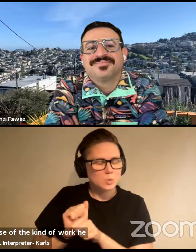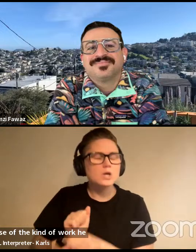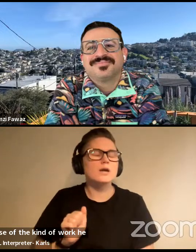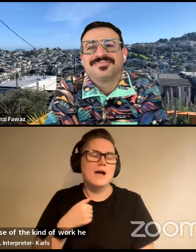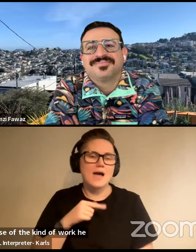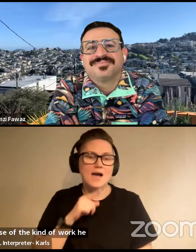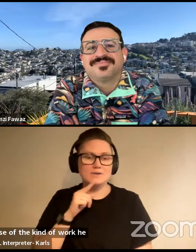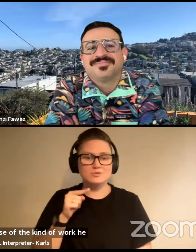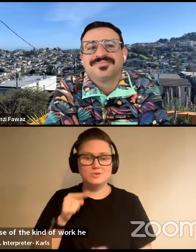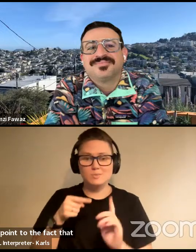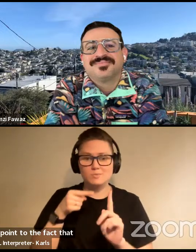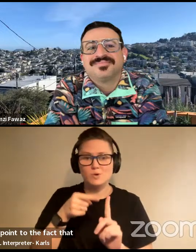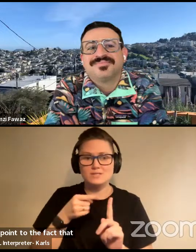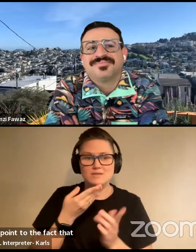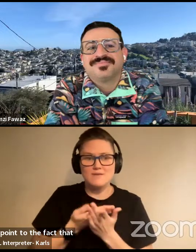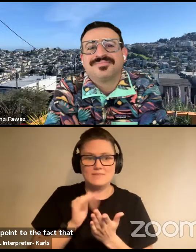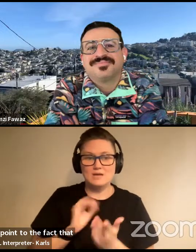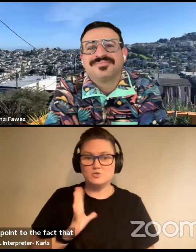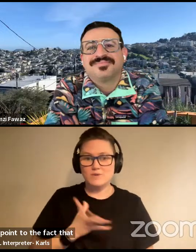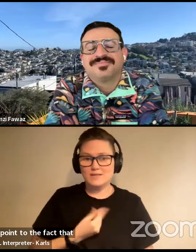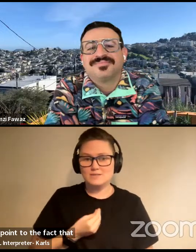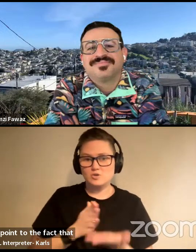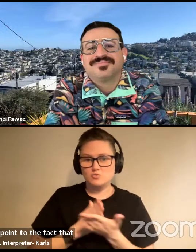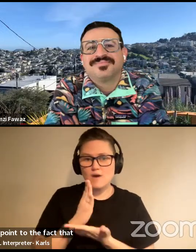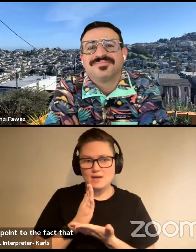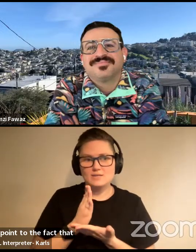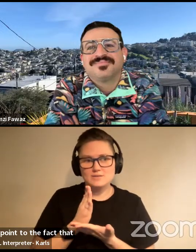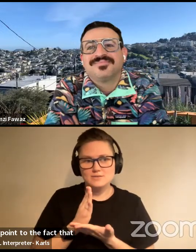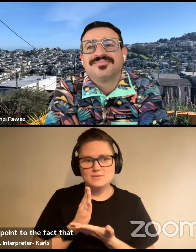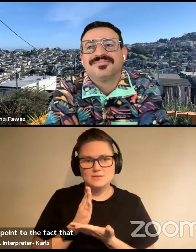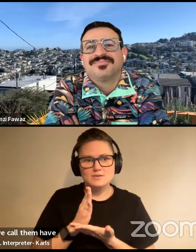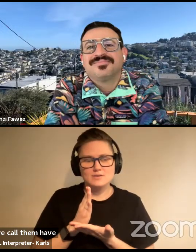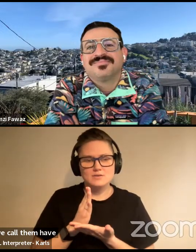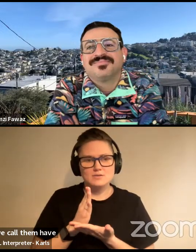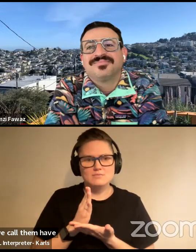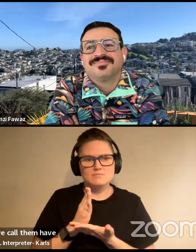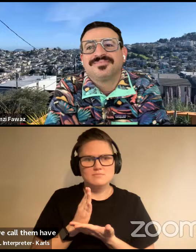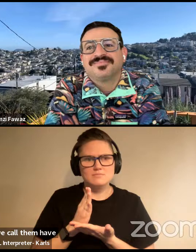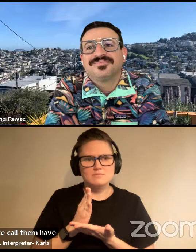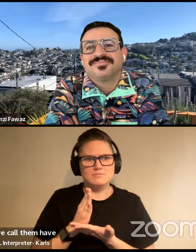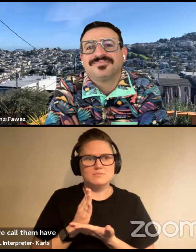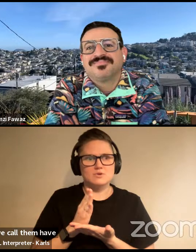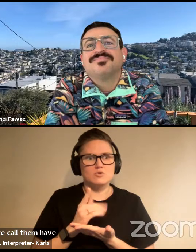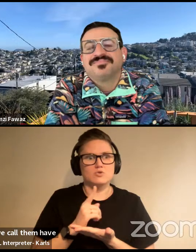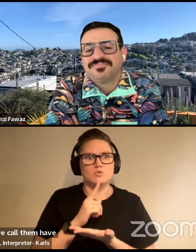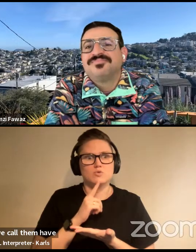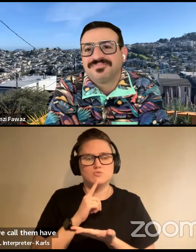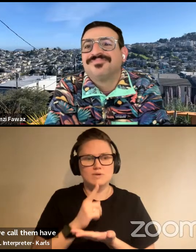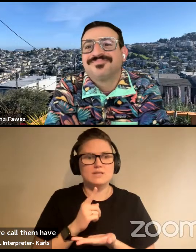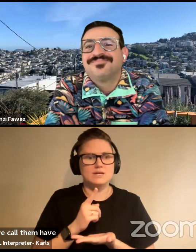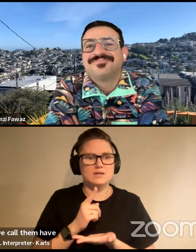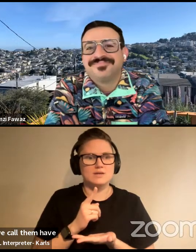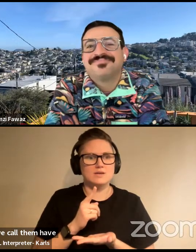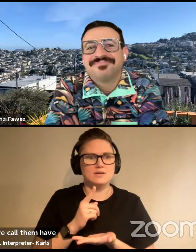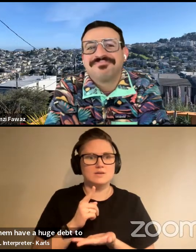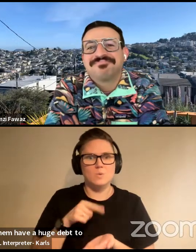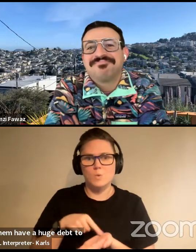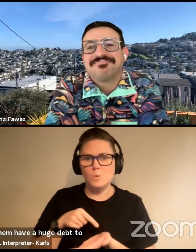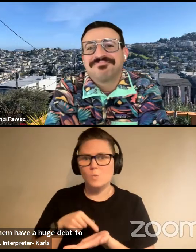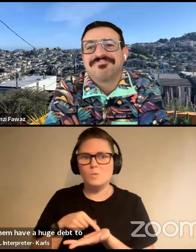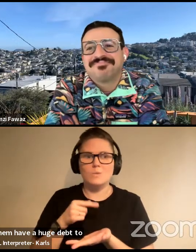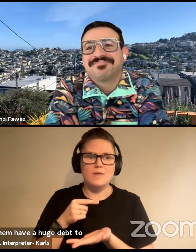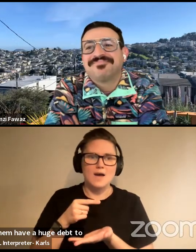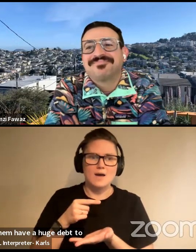fact that transgender rights, as we call them, have a huge debt to the boring old uncool second